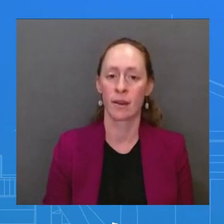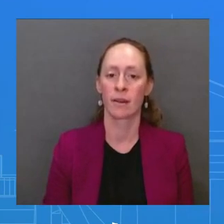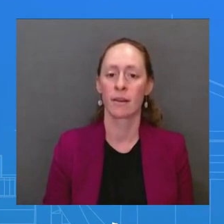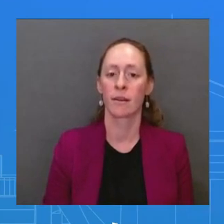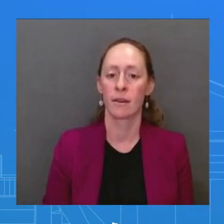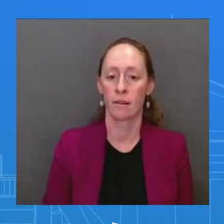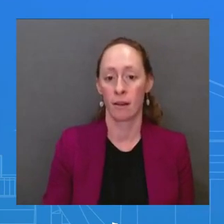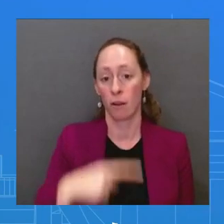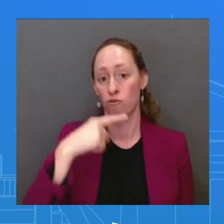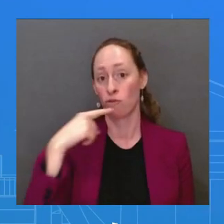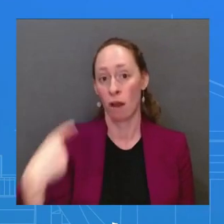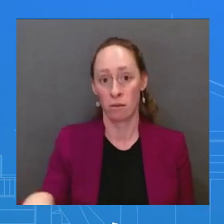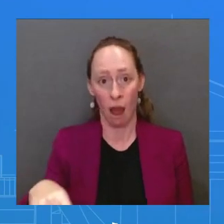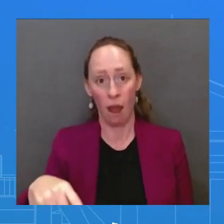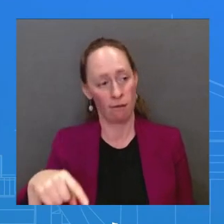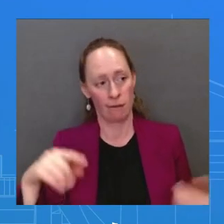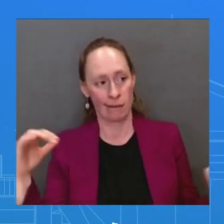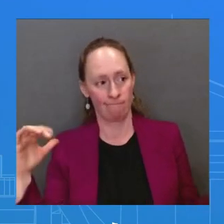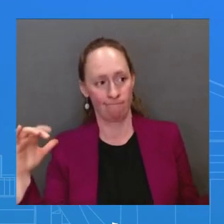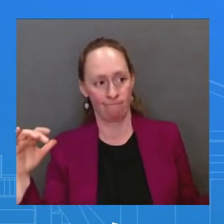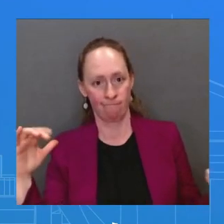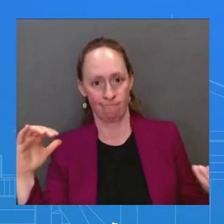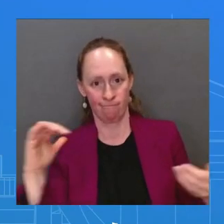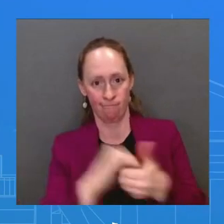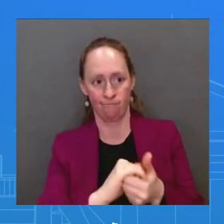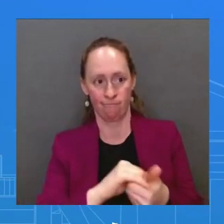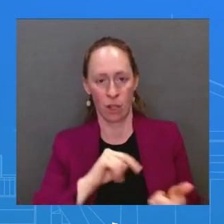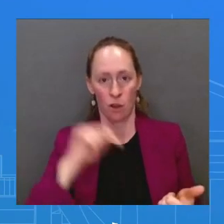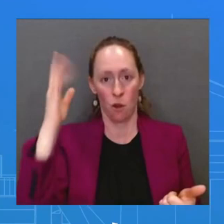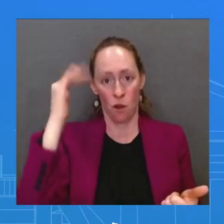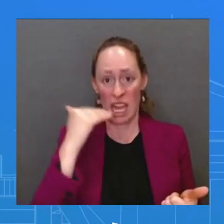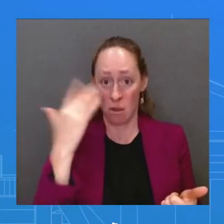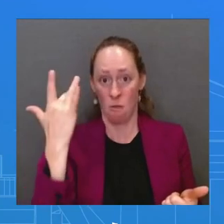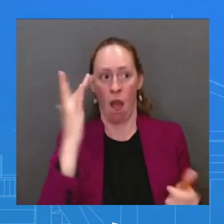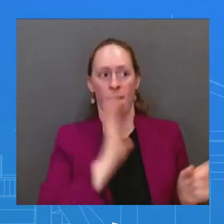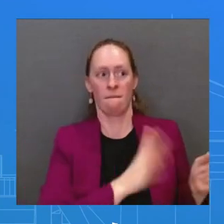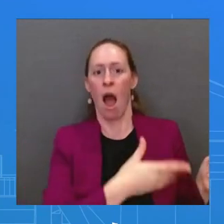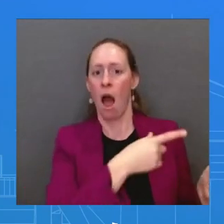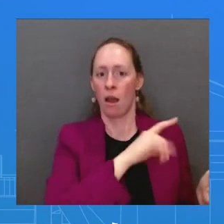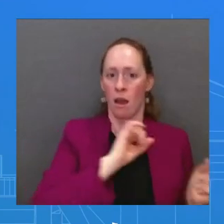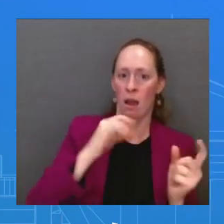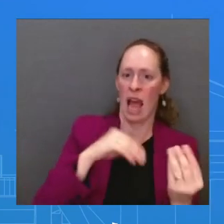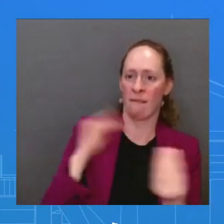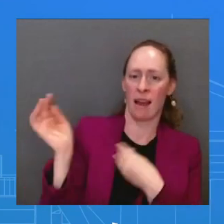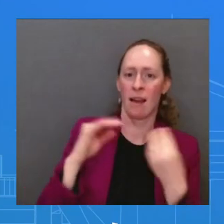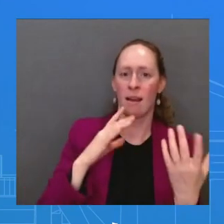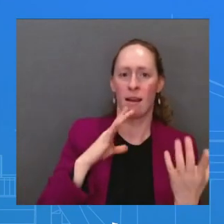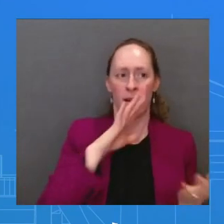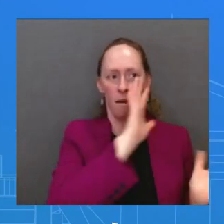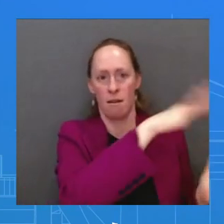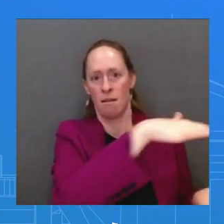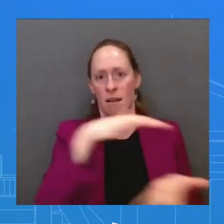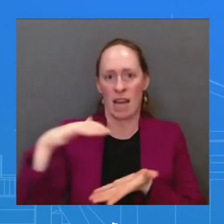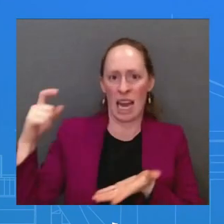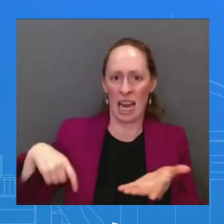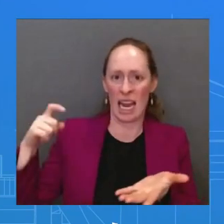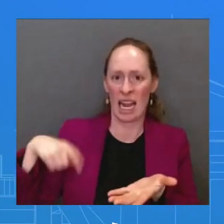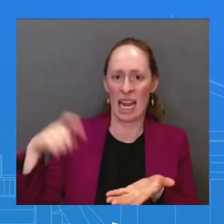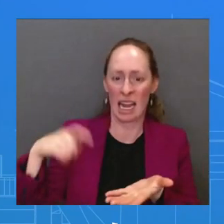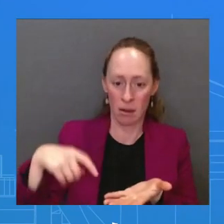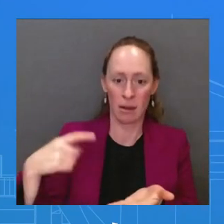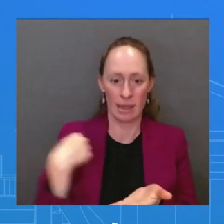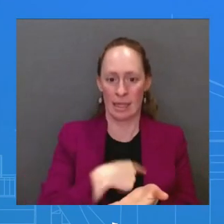support to Russia for its war in Ukraine, that those discussions are actively advancing. Most recently, we saw the Defense Minister of